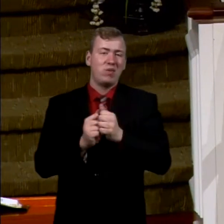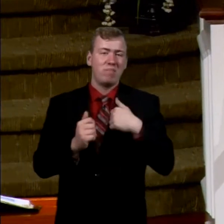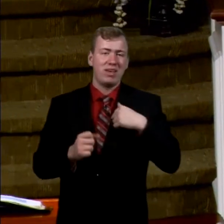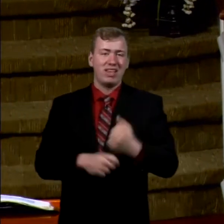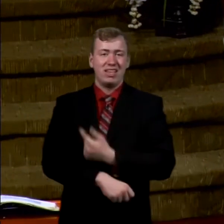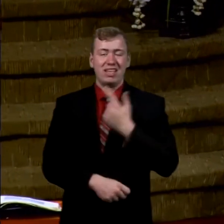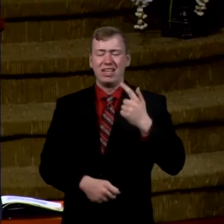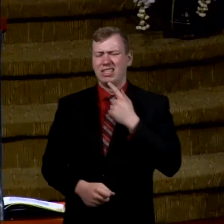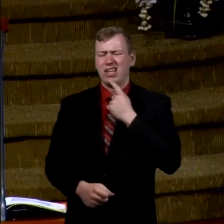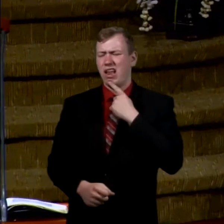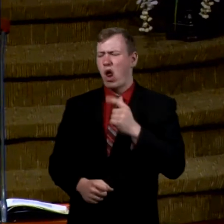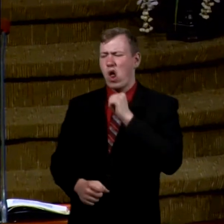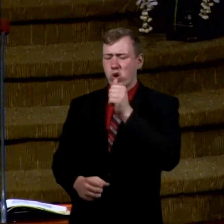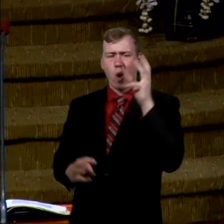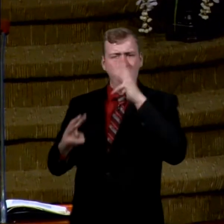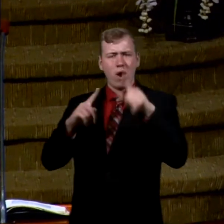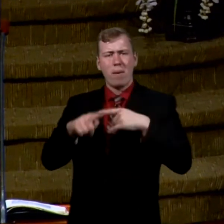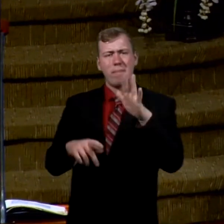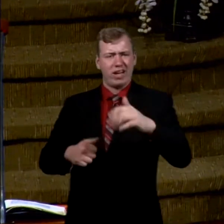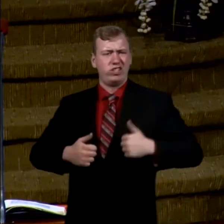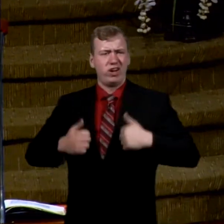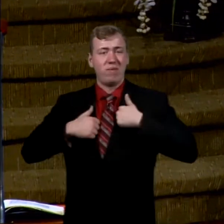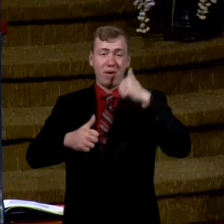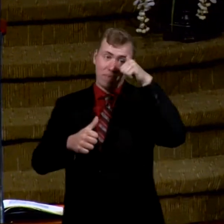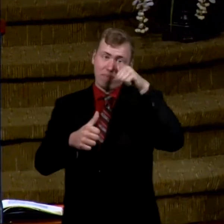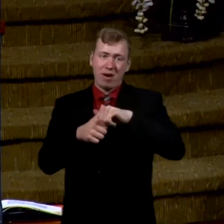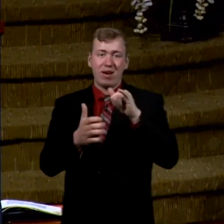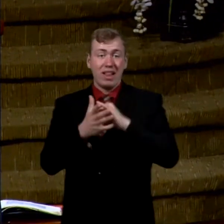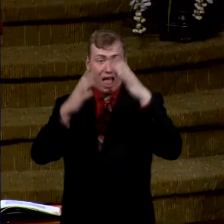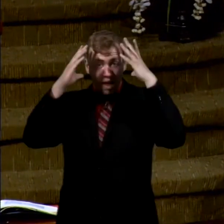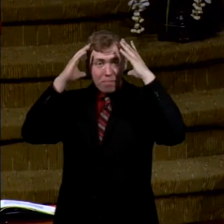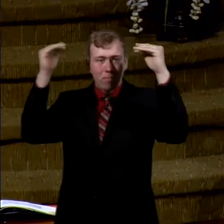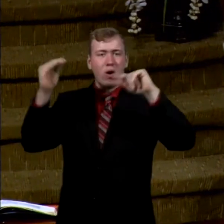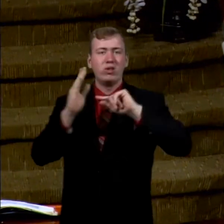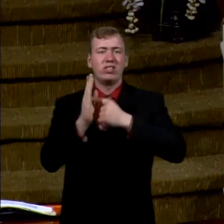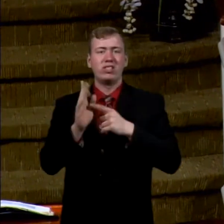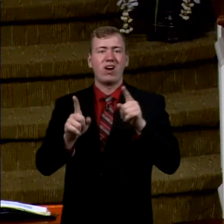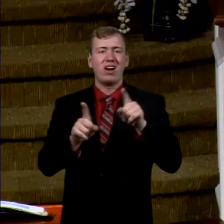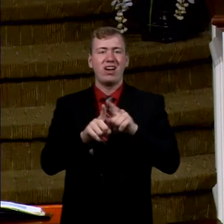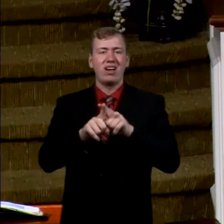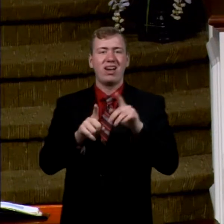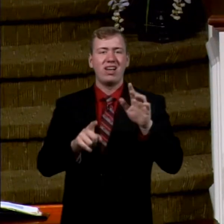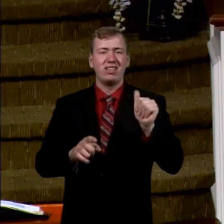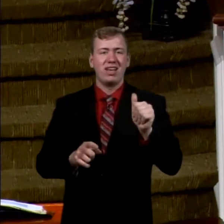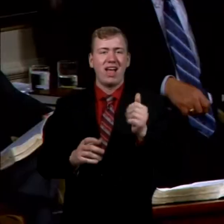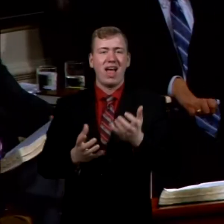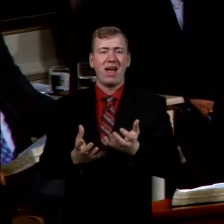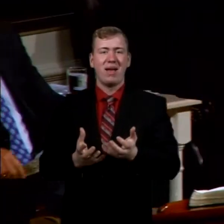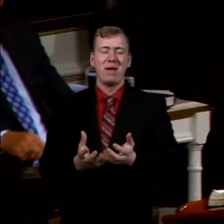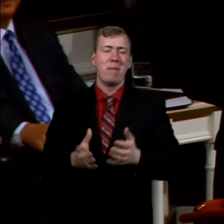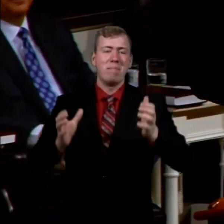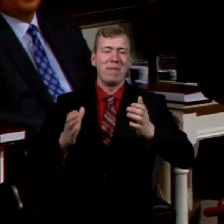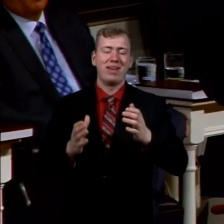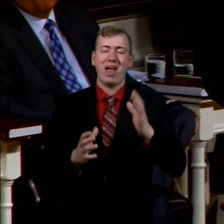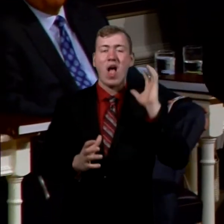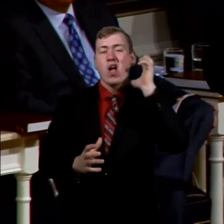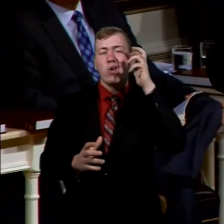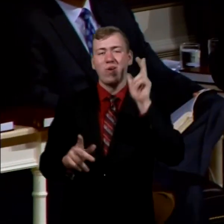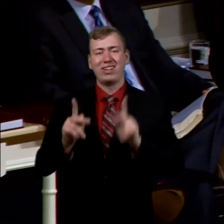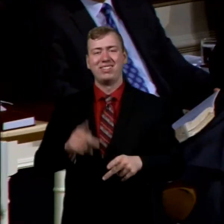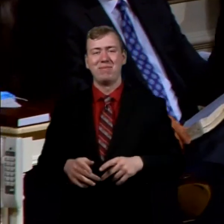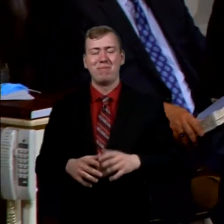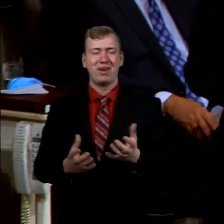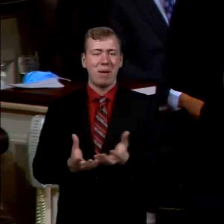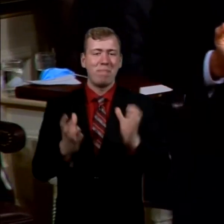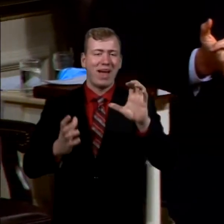don't get worried about your life. Remember that Moses started out as a basket case. And so he gave me a lot